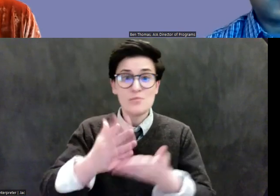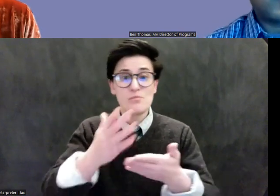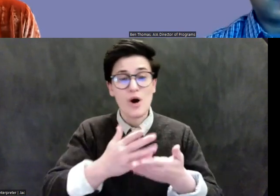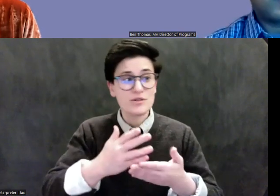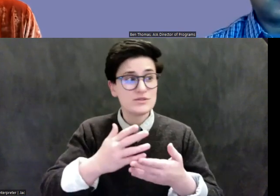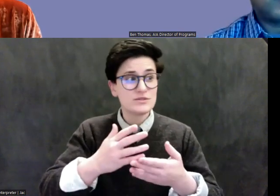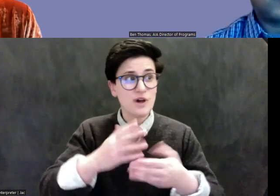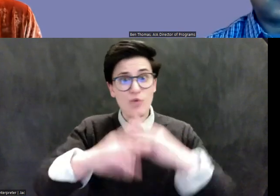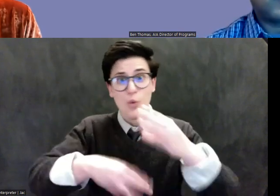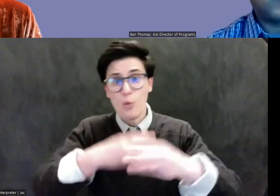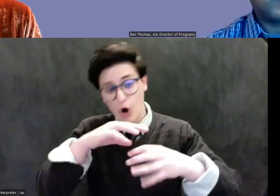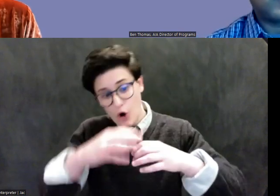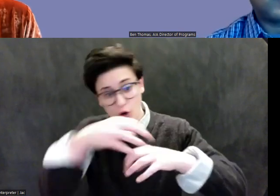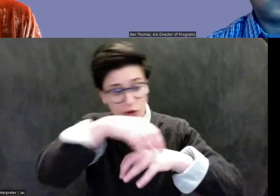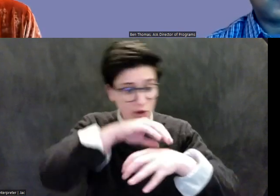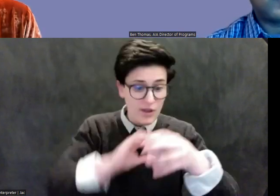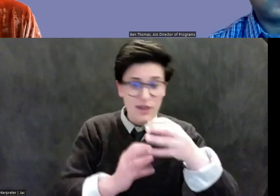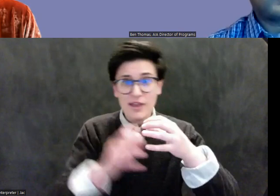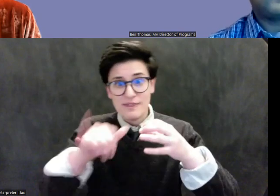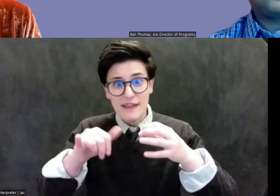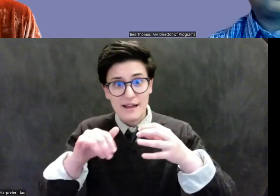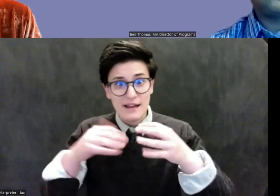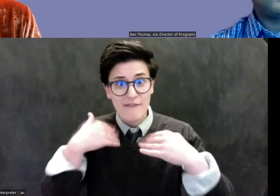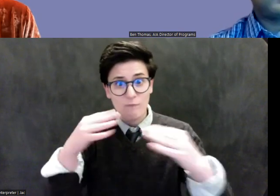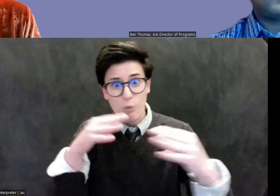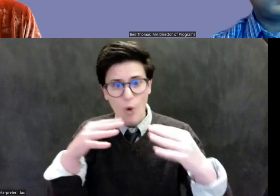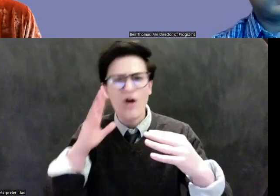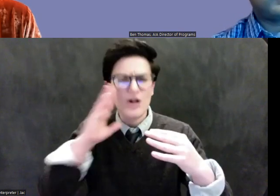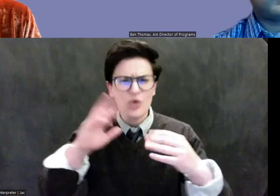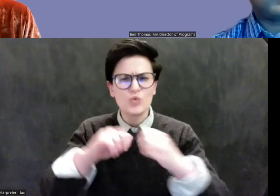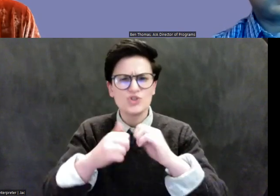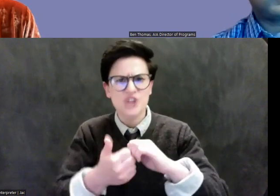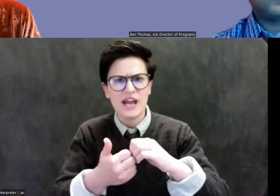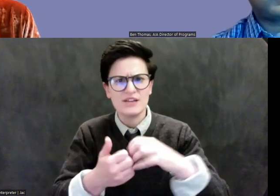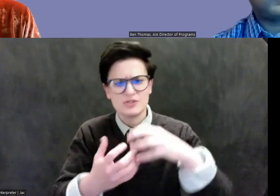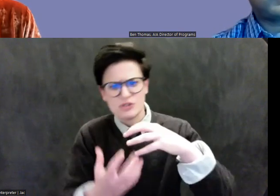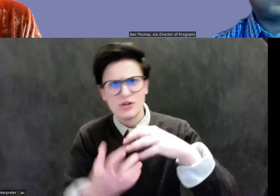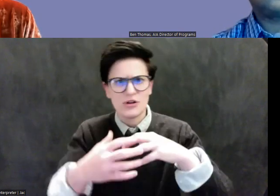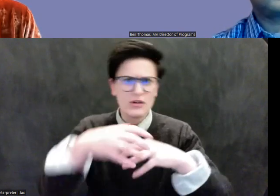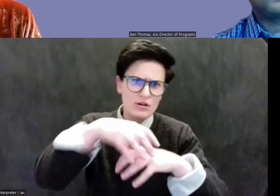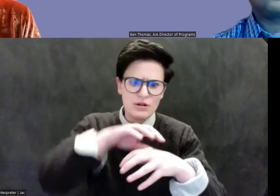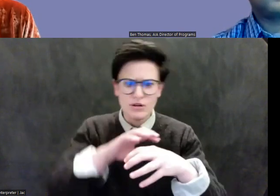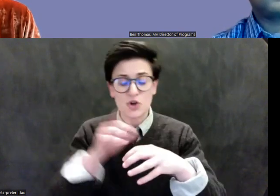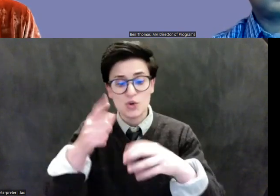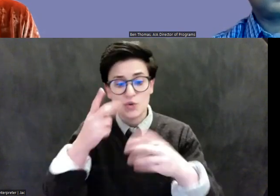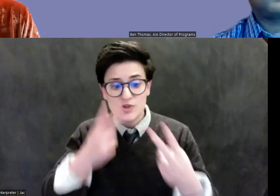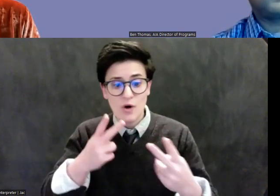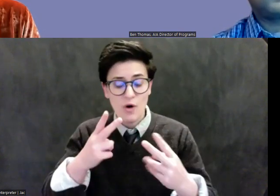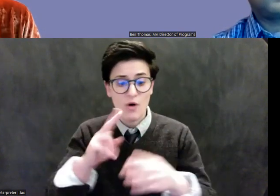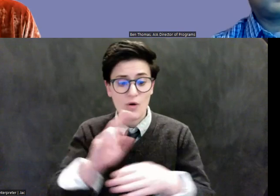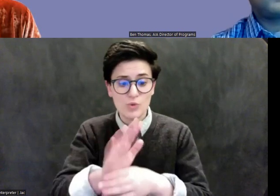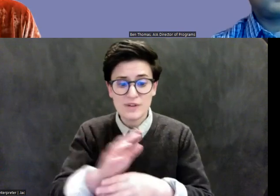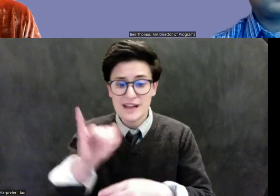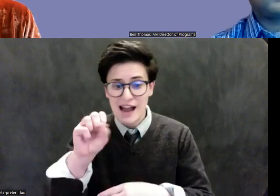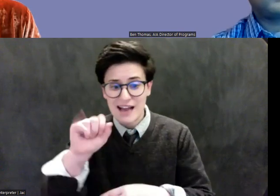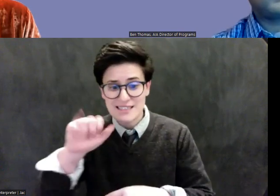for example, that we've all seen the footage of ISIS destroying, um, the wing bulls, um, in a